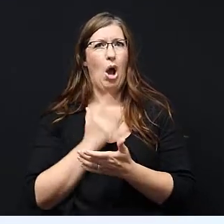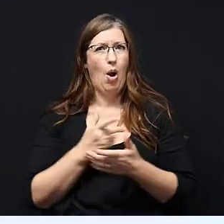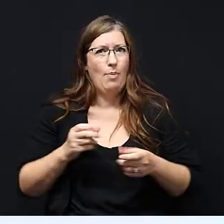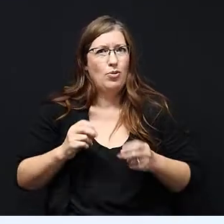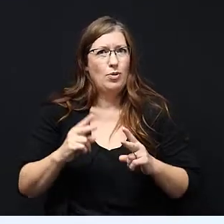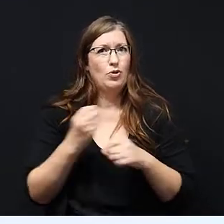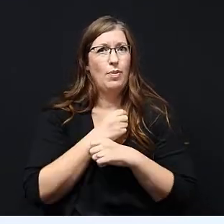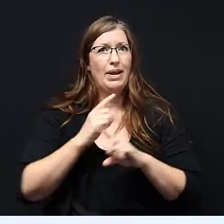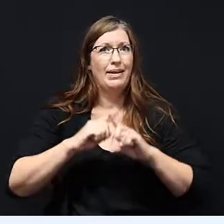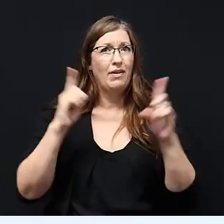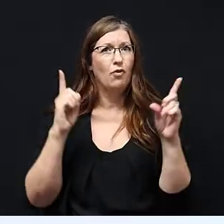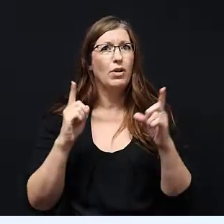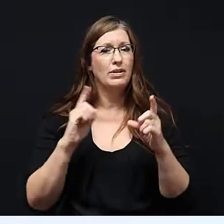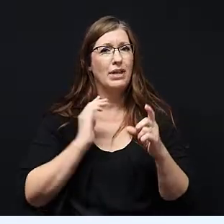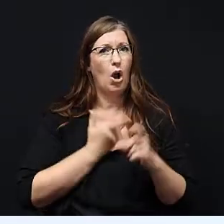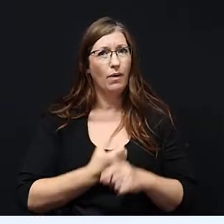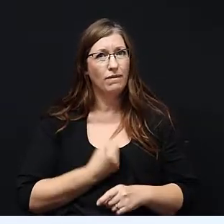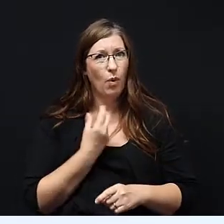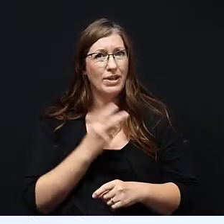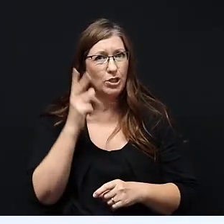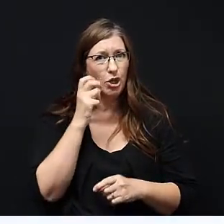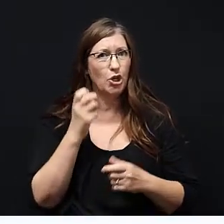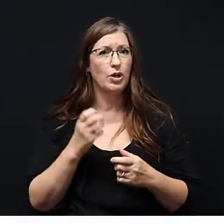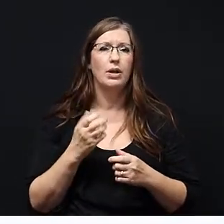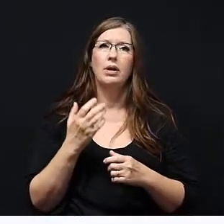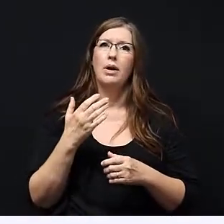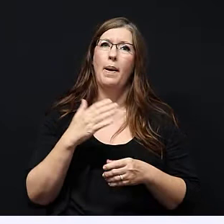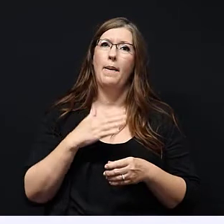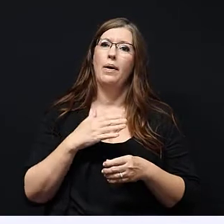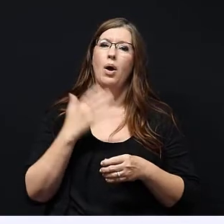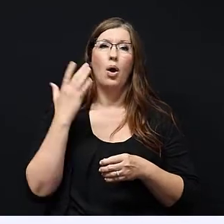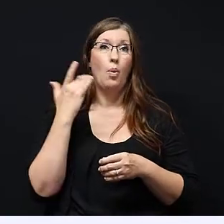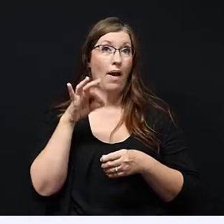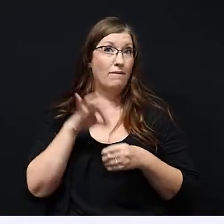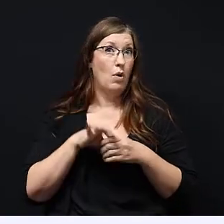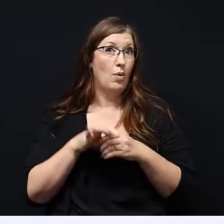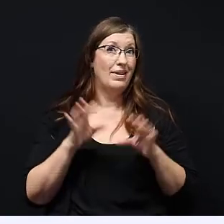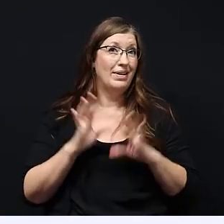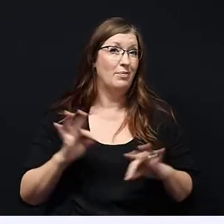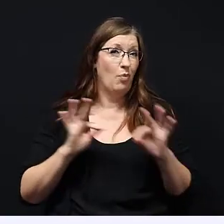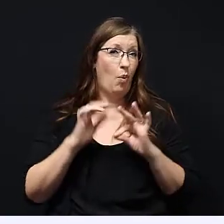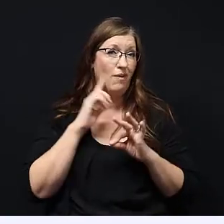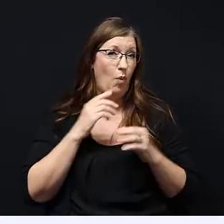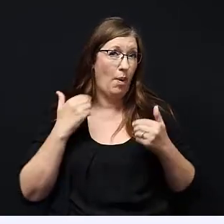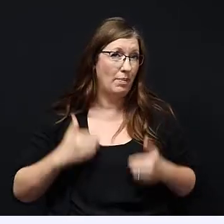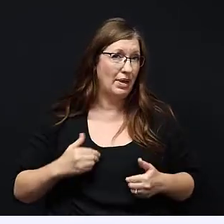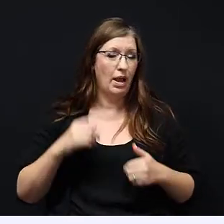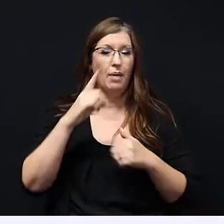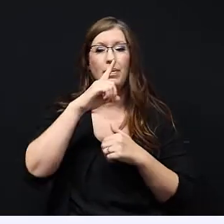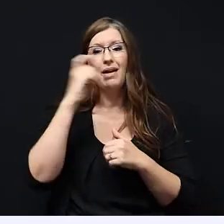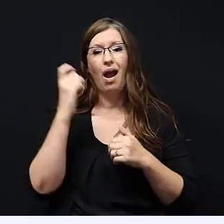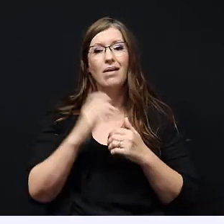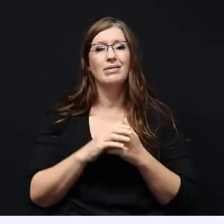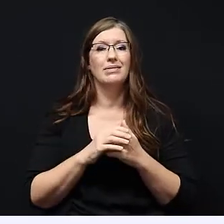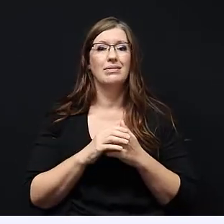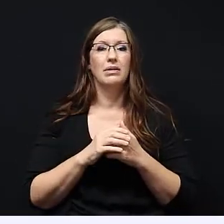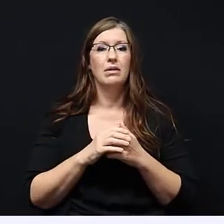advantage of our opportunity to make a difference and let our voice be heard. Why voting is important to me is because